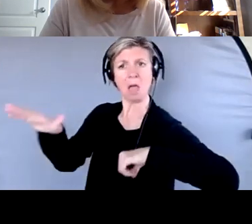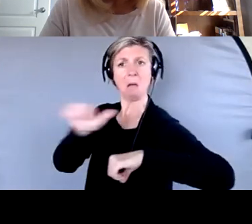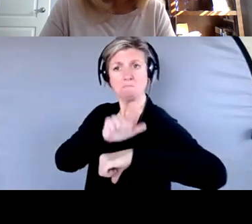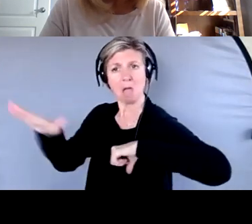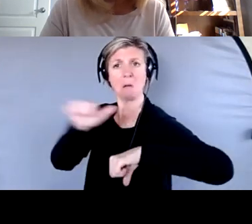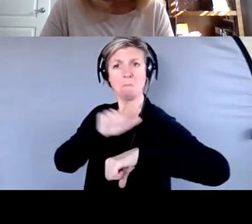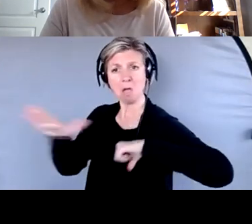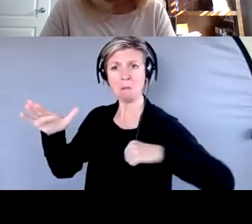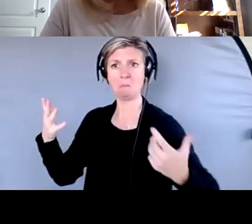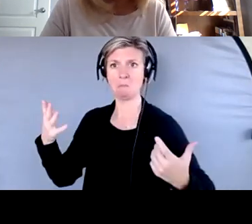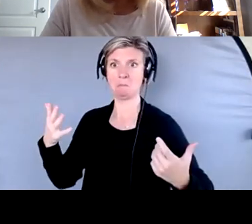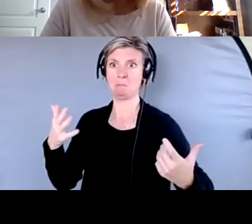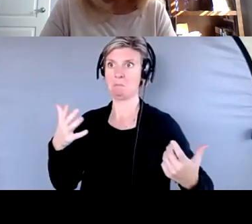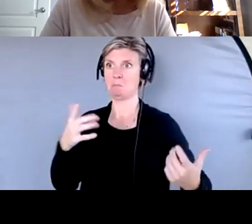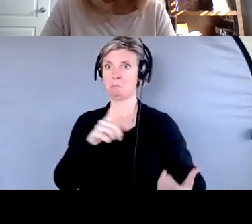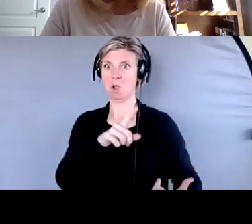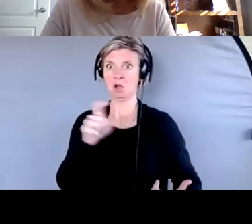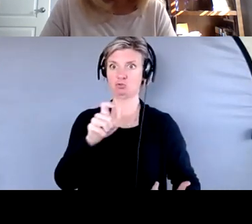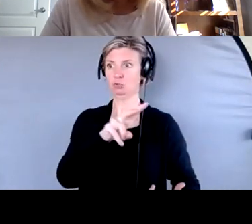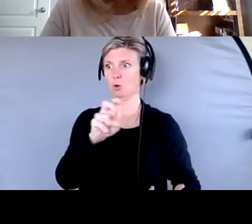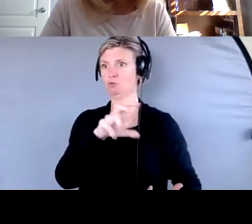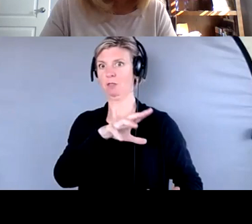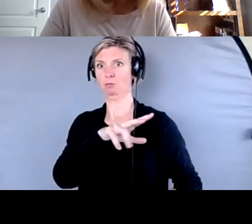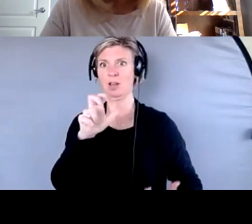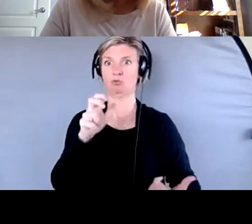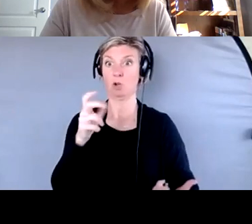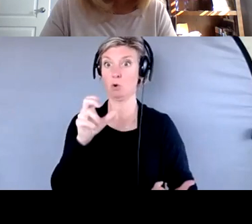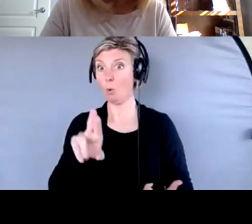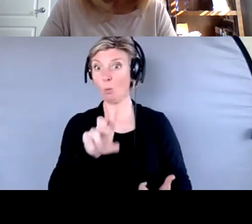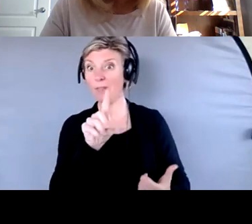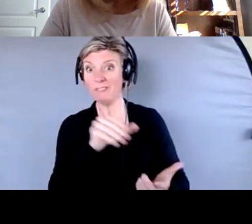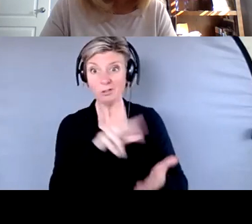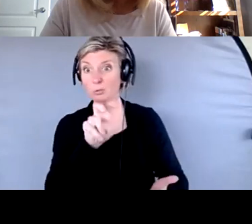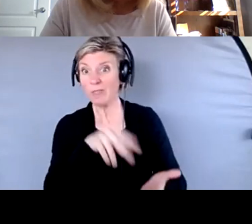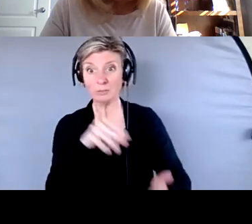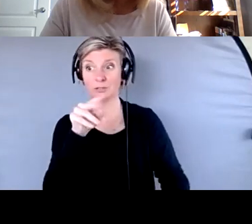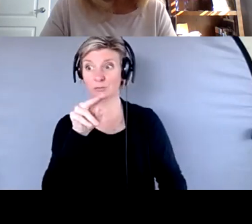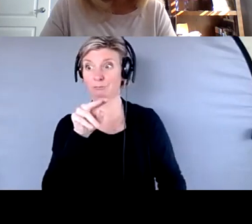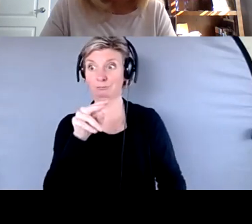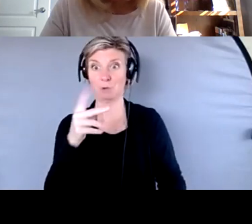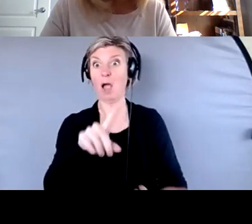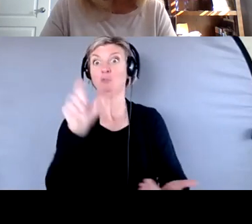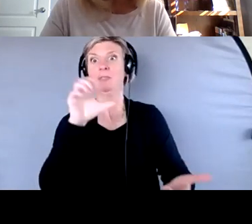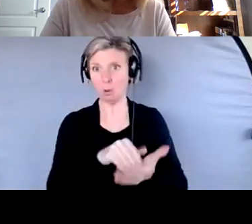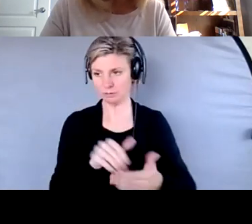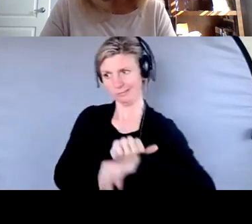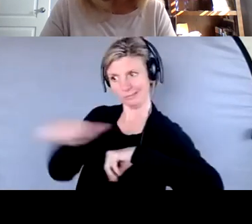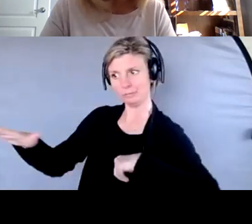you know, hundreds of dollars, whatever it is. And they, they know they're being taken advantage of, but they,